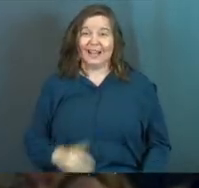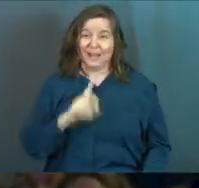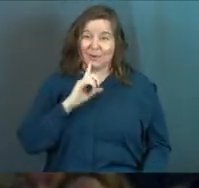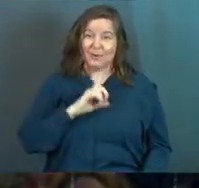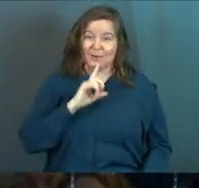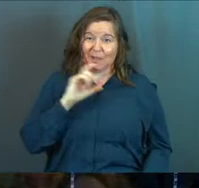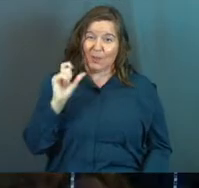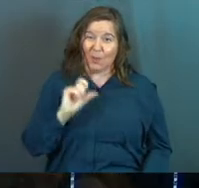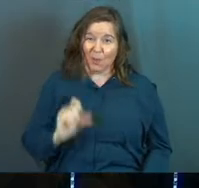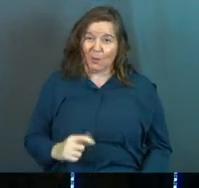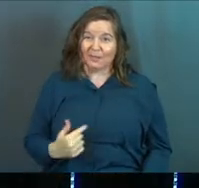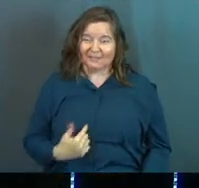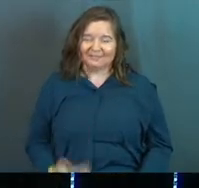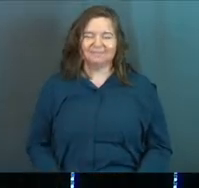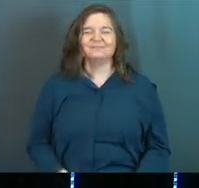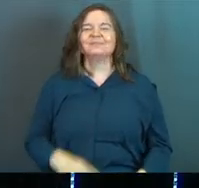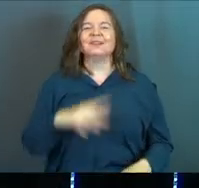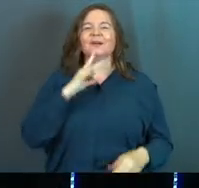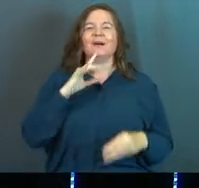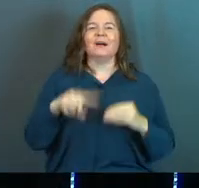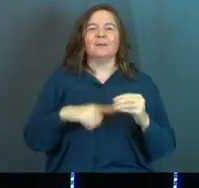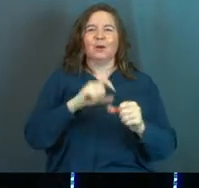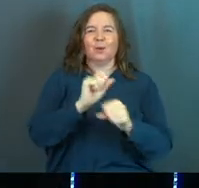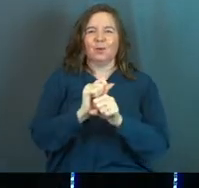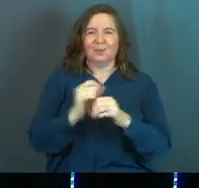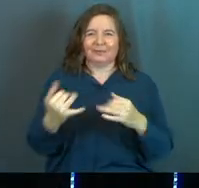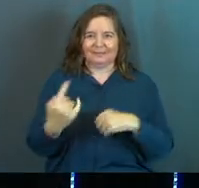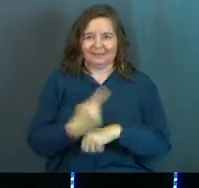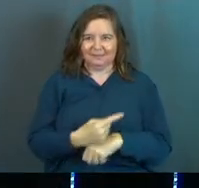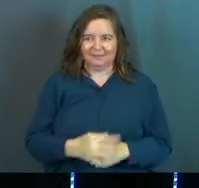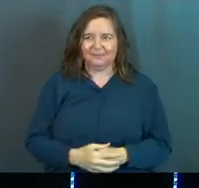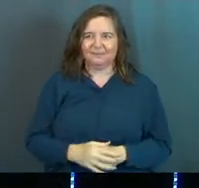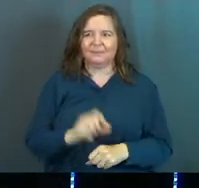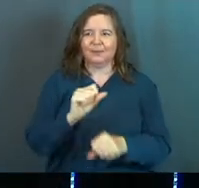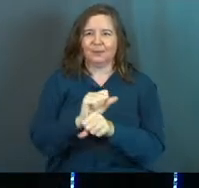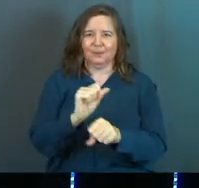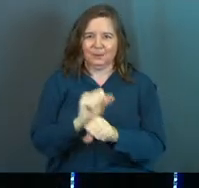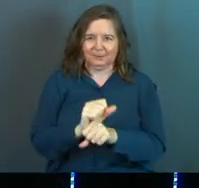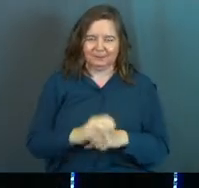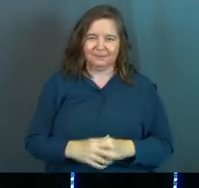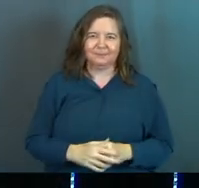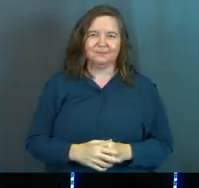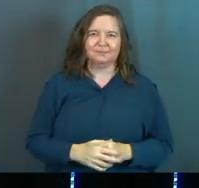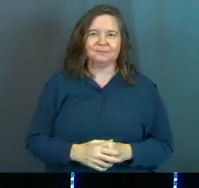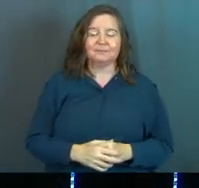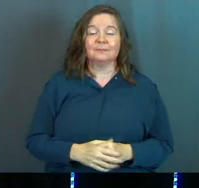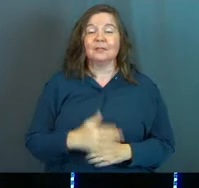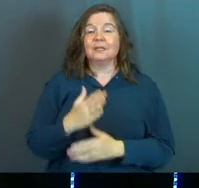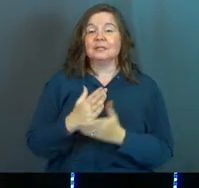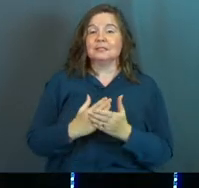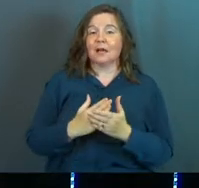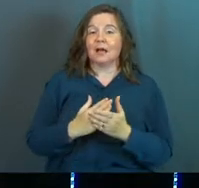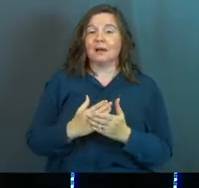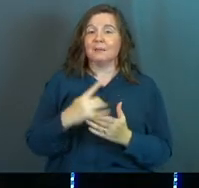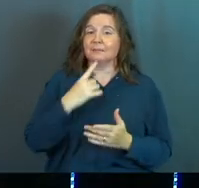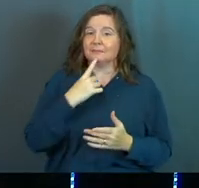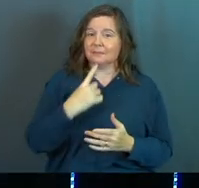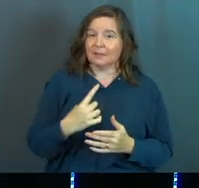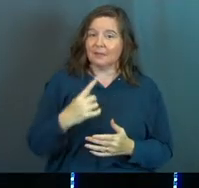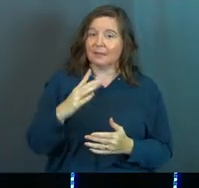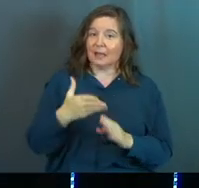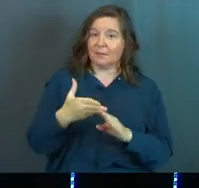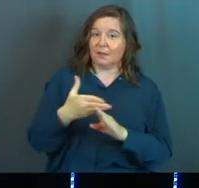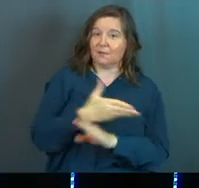Really, really old. All right, we're talking about work today, work. Some estimates say